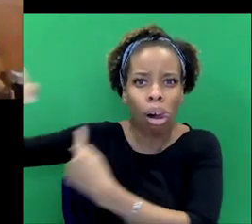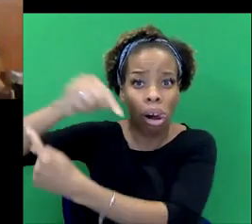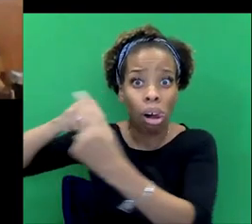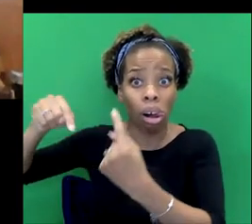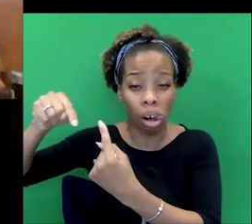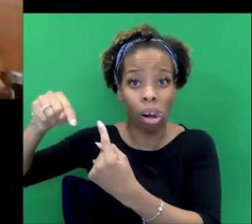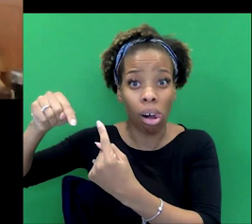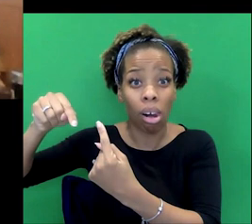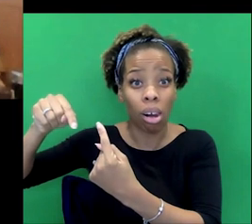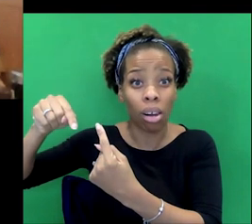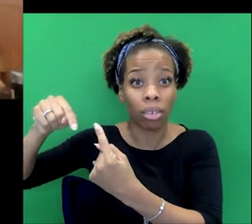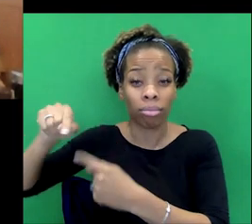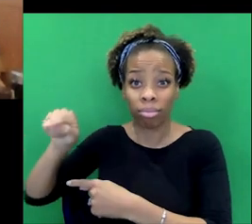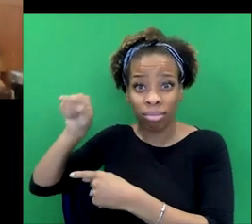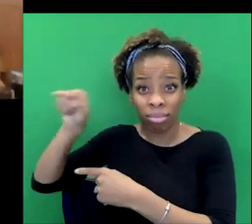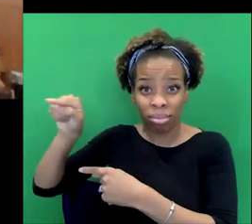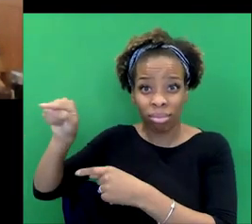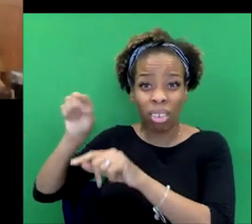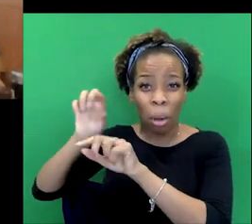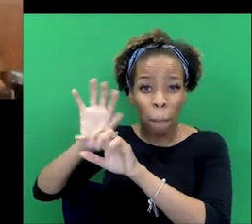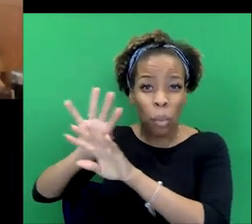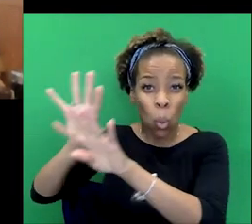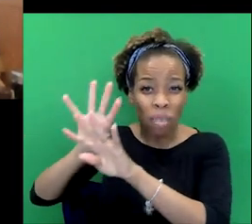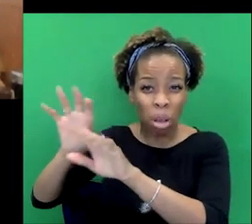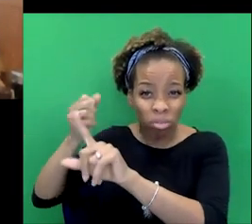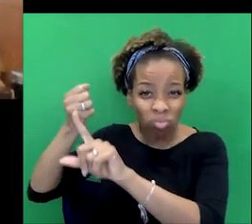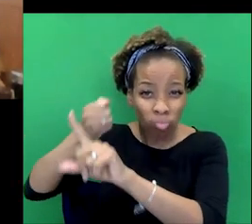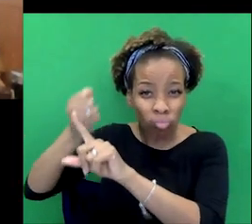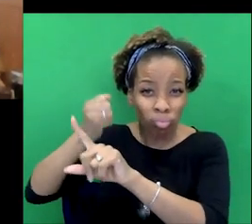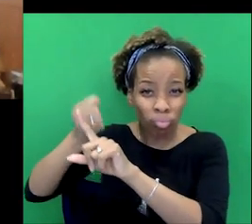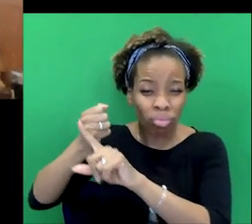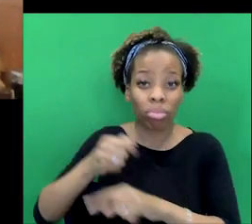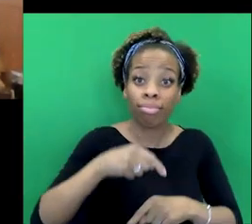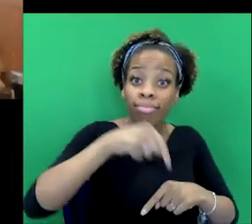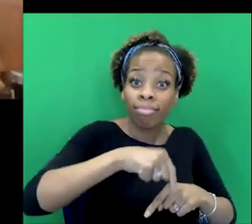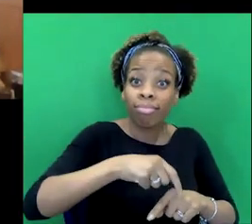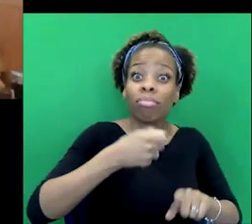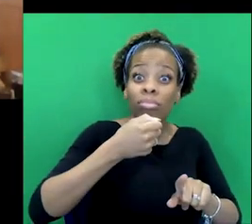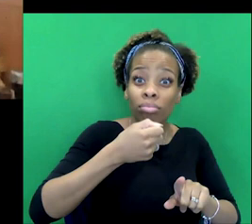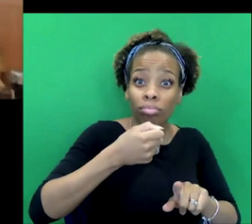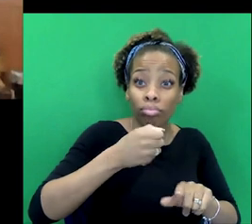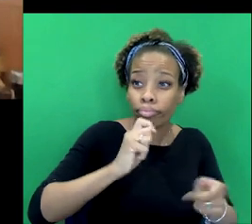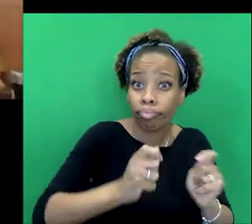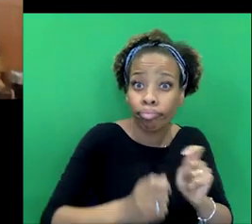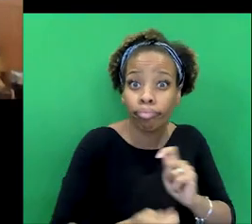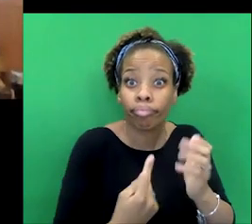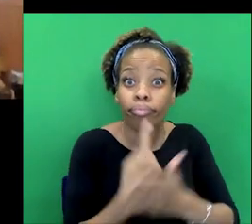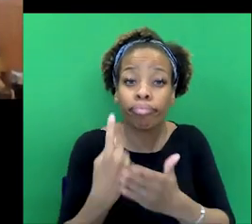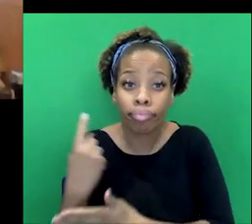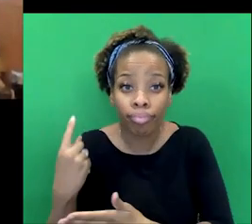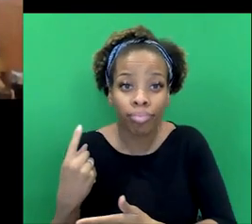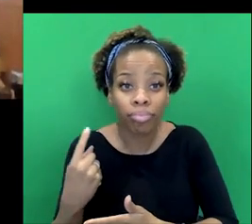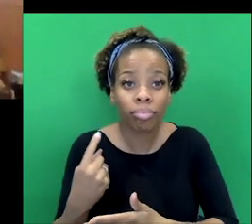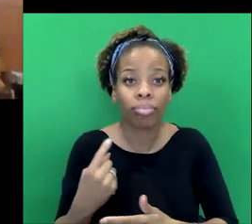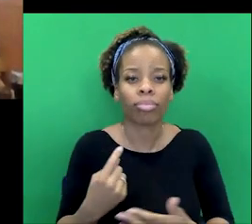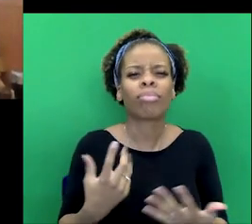empire, this jewel in the crown, there is a movement. Edward has sent Abdul packing. So there is a change of mood. I think,